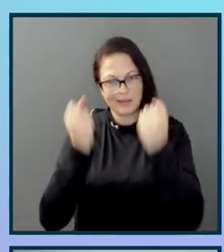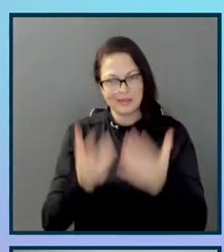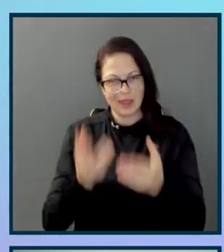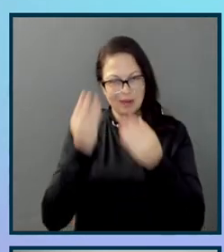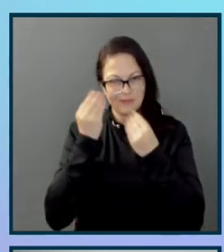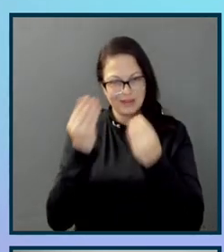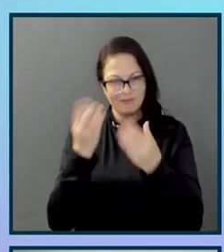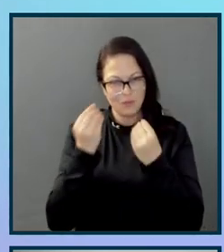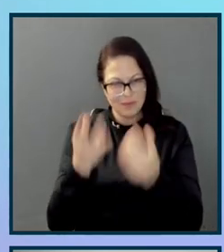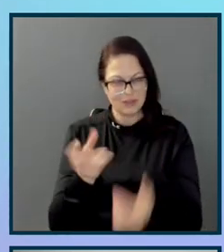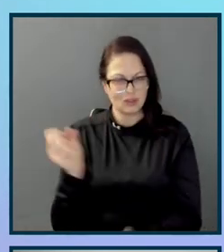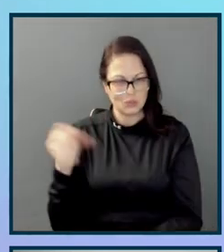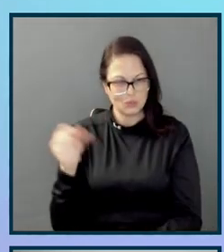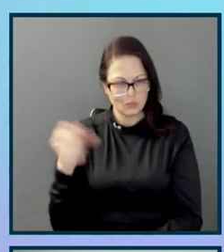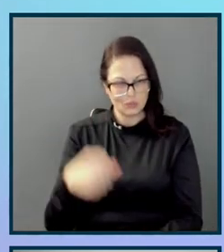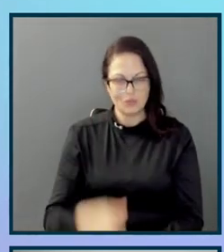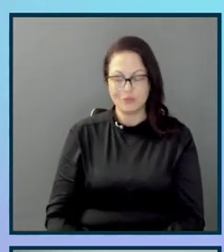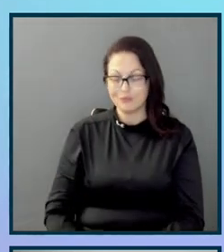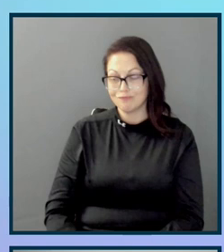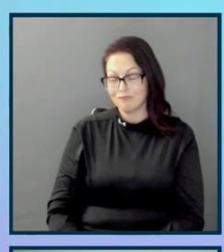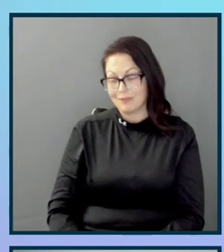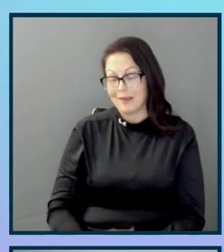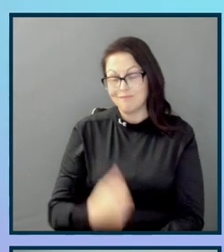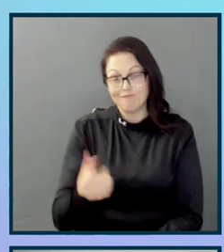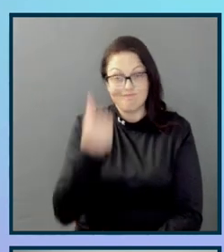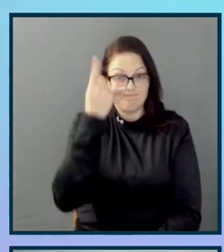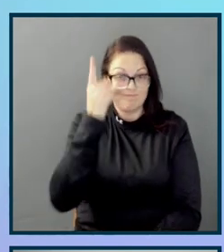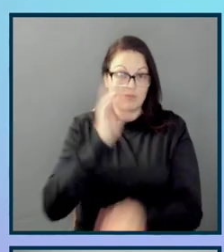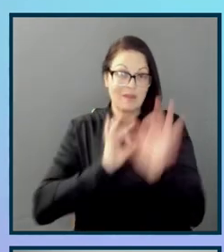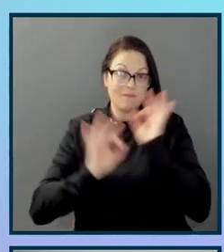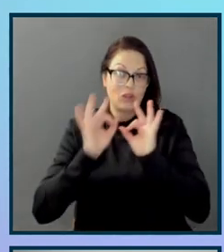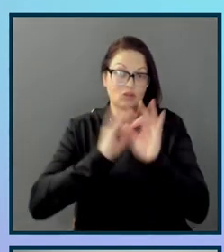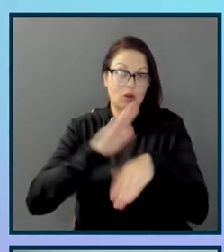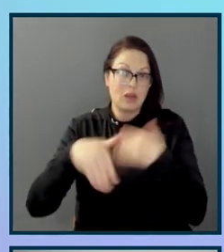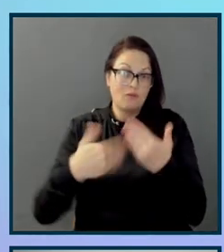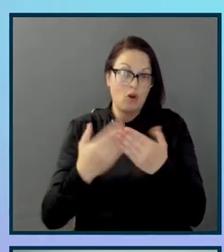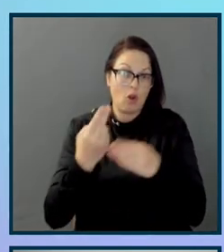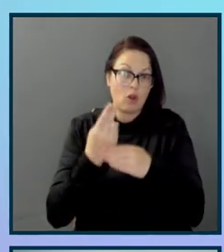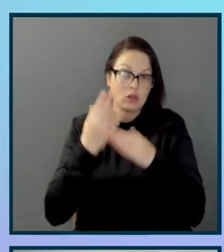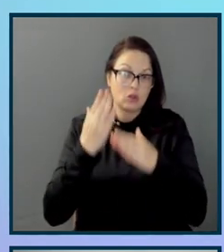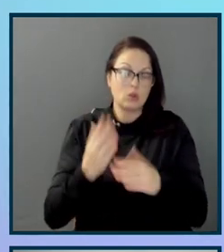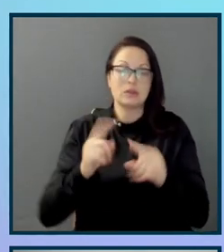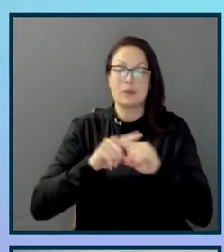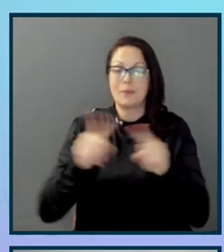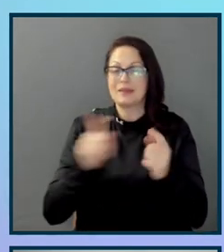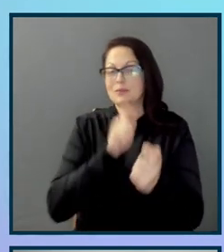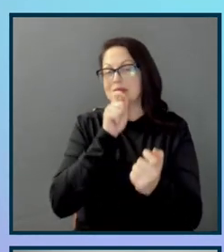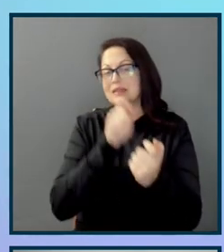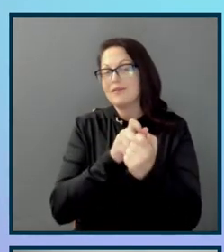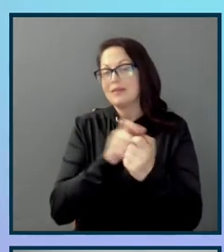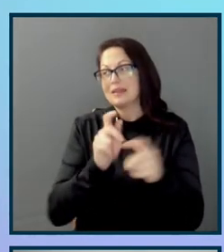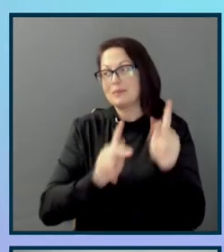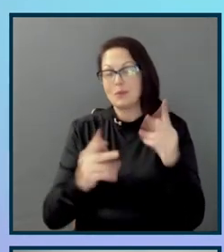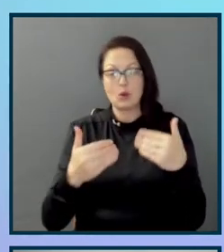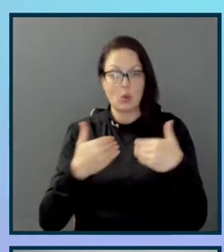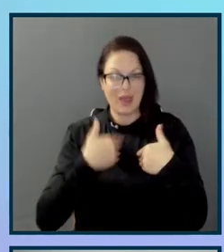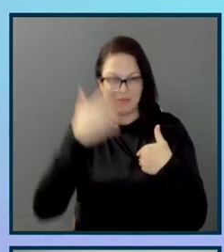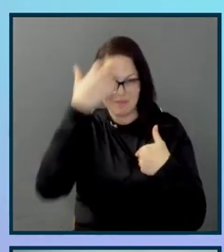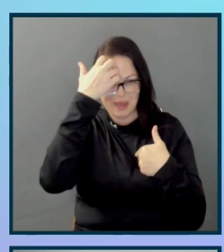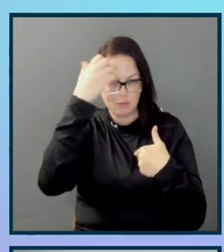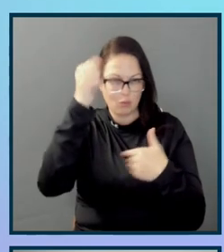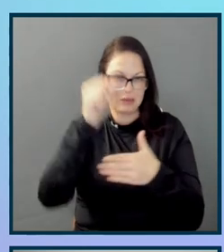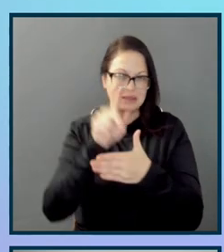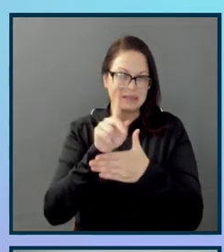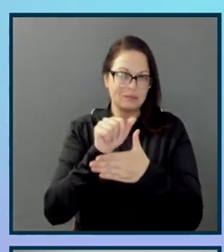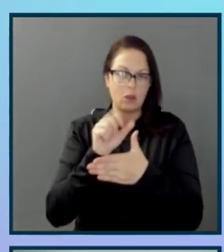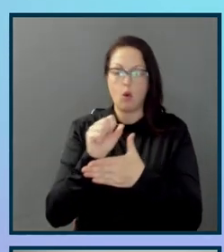another. And of course, this is frustrating for all users, but especially users with memory related disabilities or other kinds of